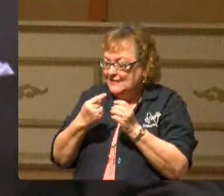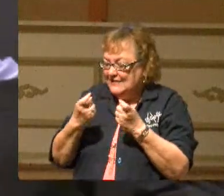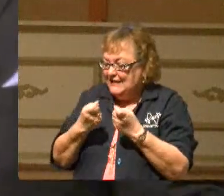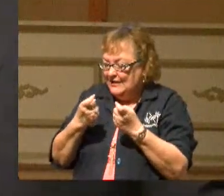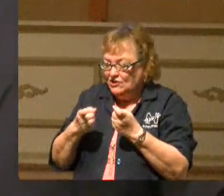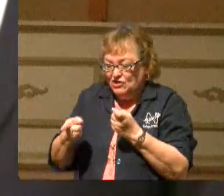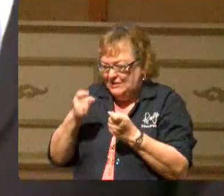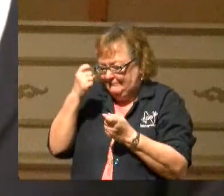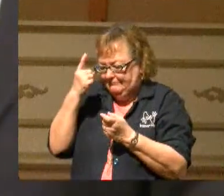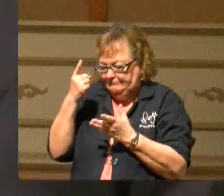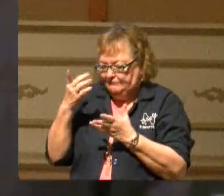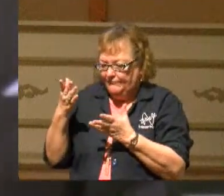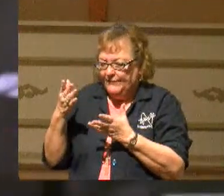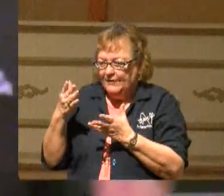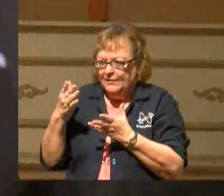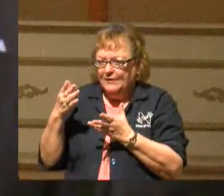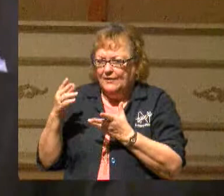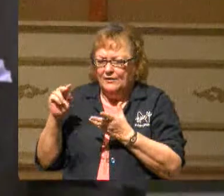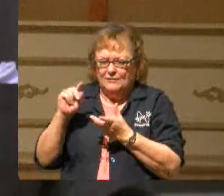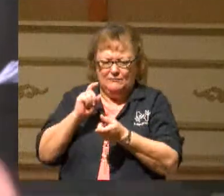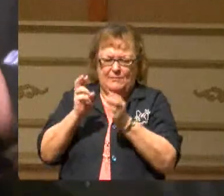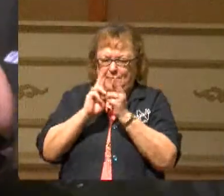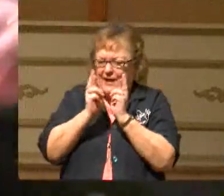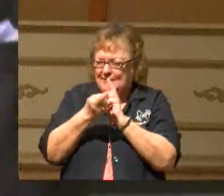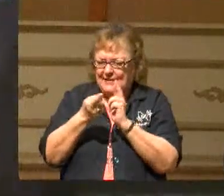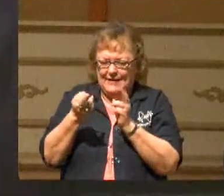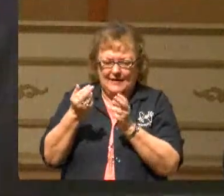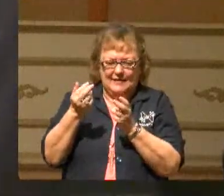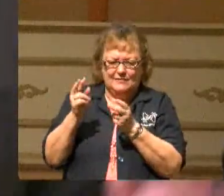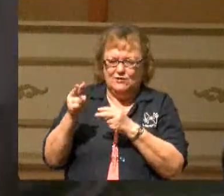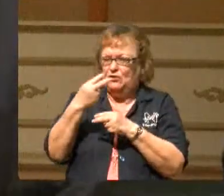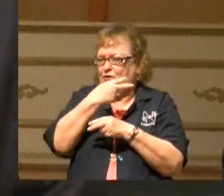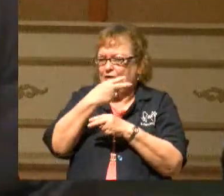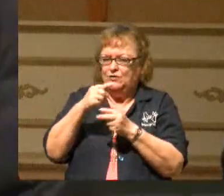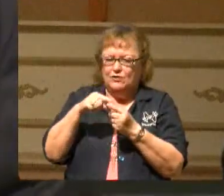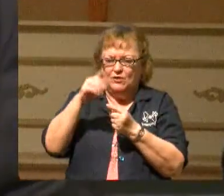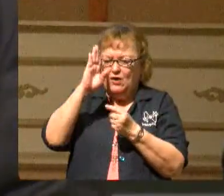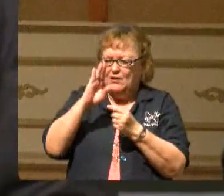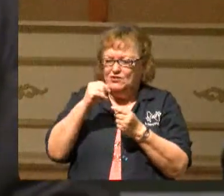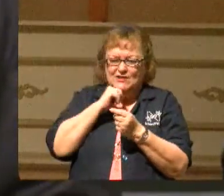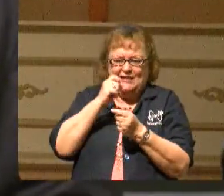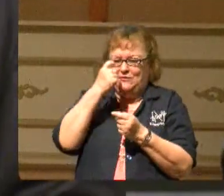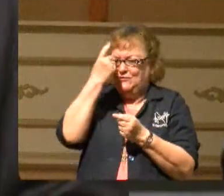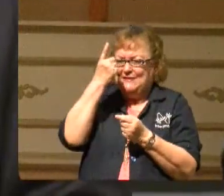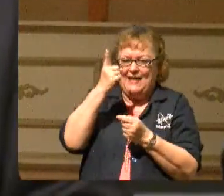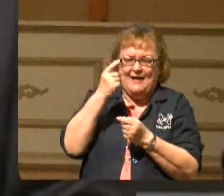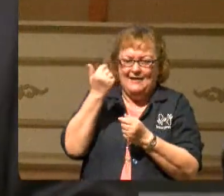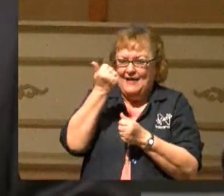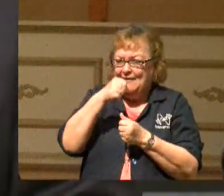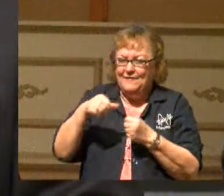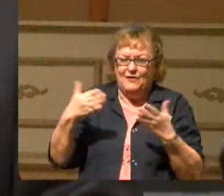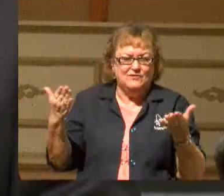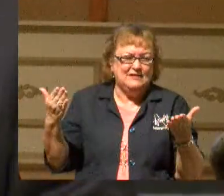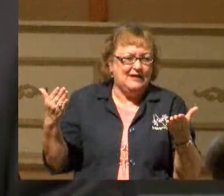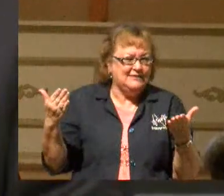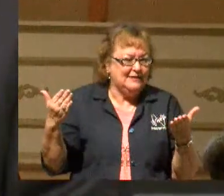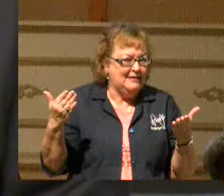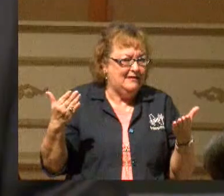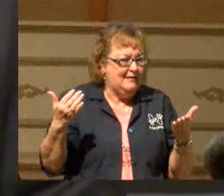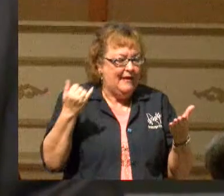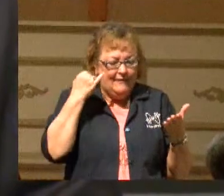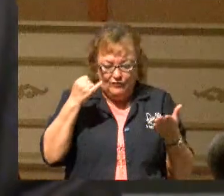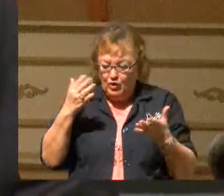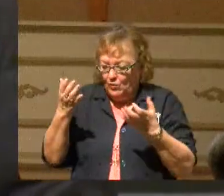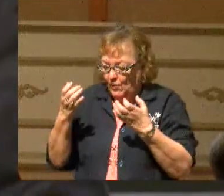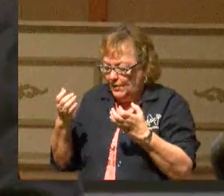The thought of turning back to God or repenting or anything like that, she didn't understand any of those things. She said, if you want to go to